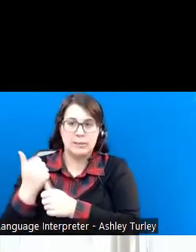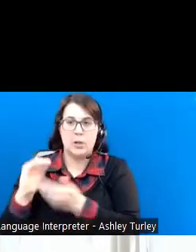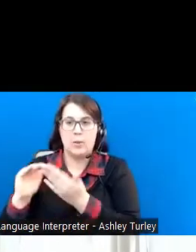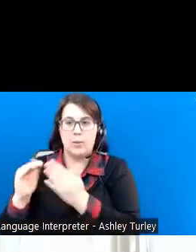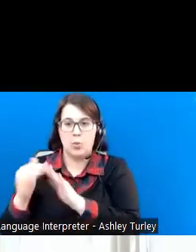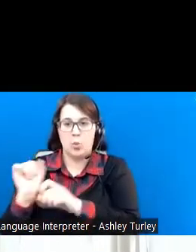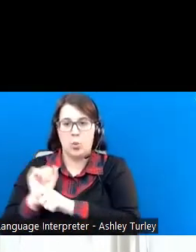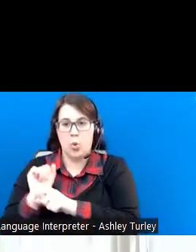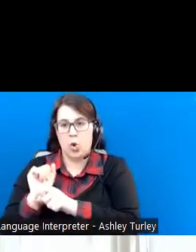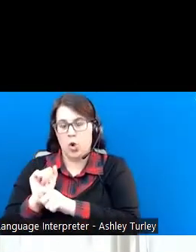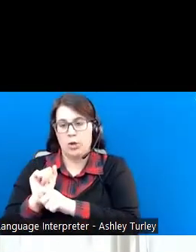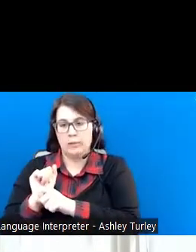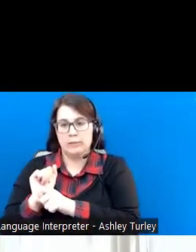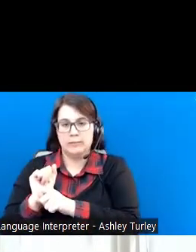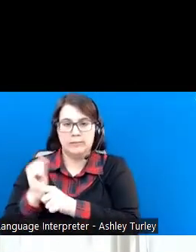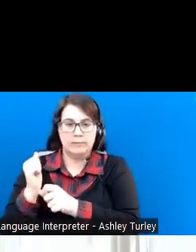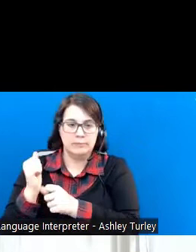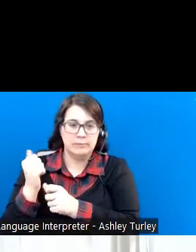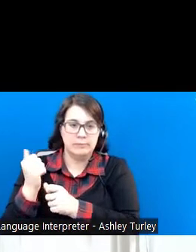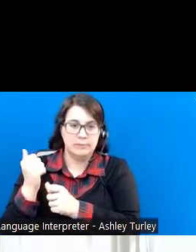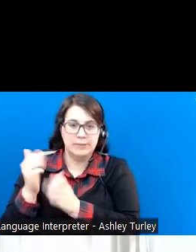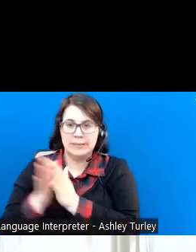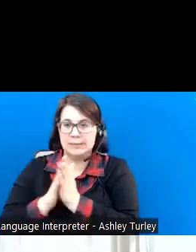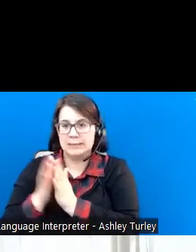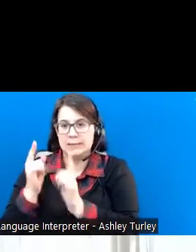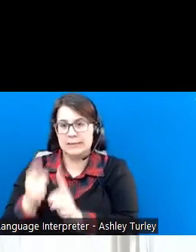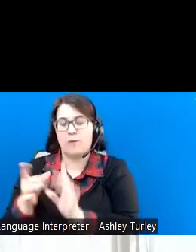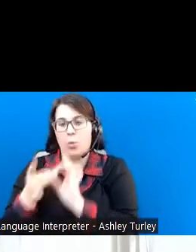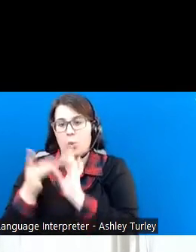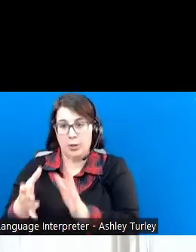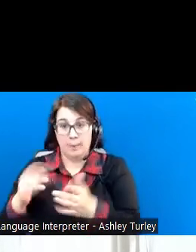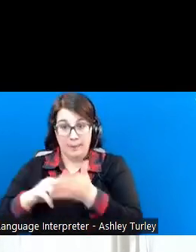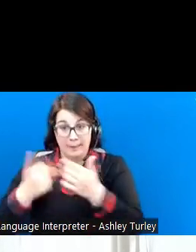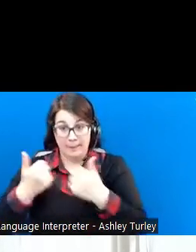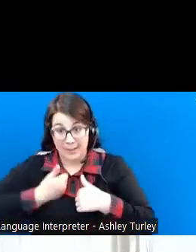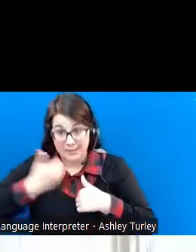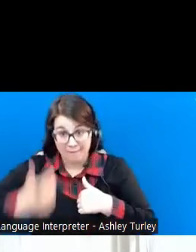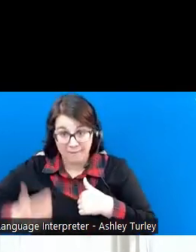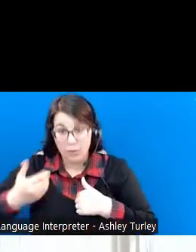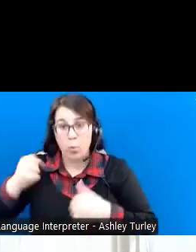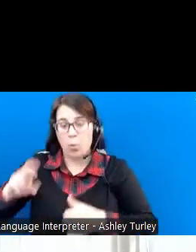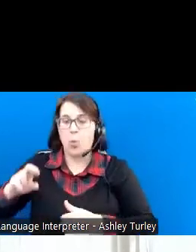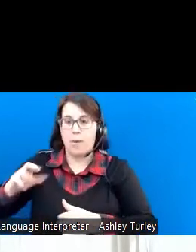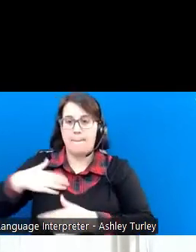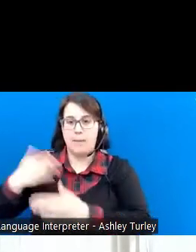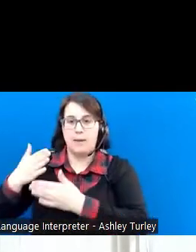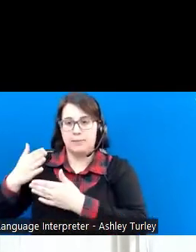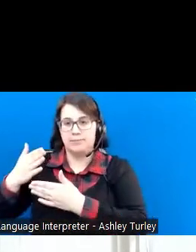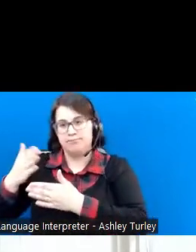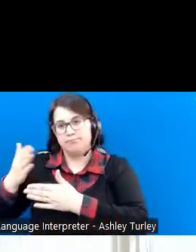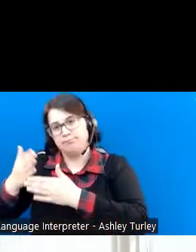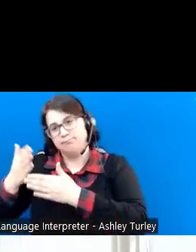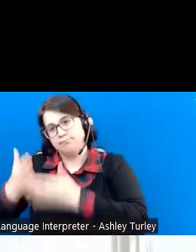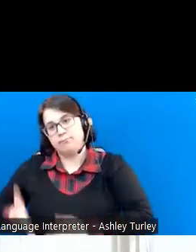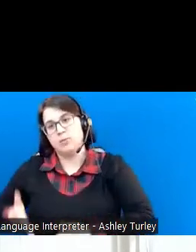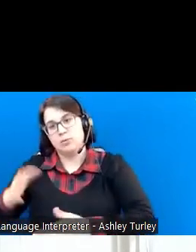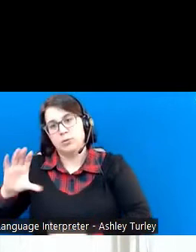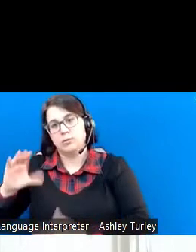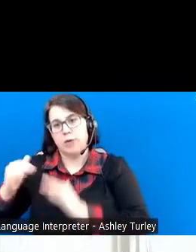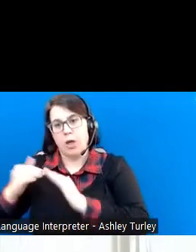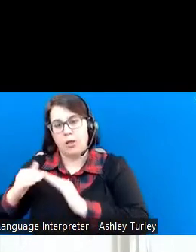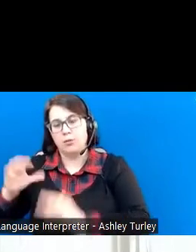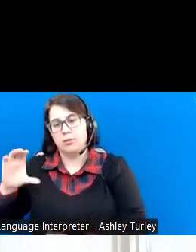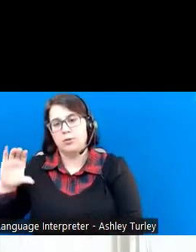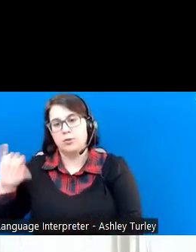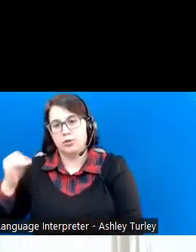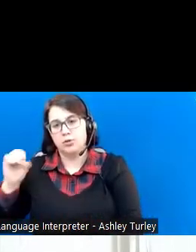incentives coordinator. That would be myself or my colleague, Josh Kelly. There will be a slide at the